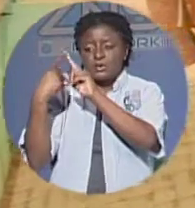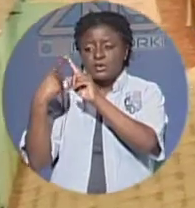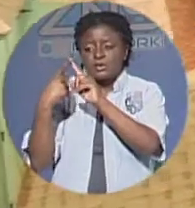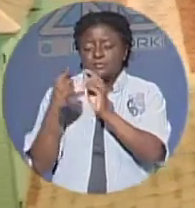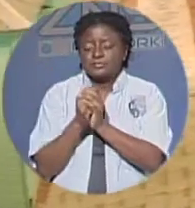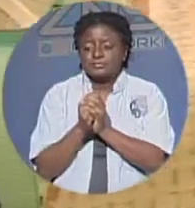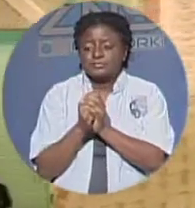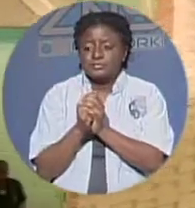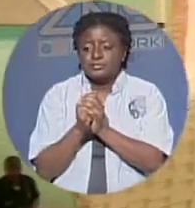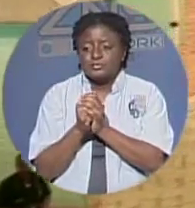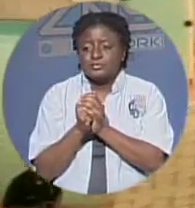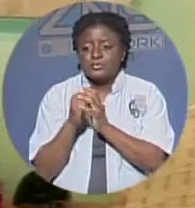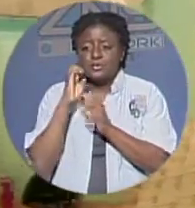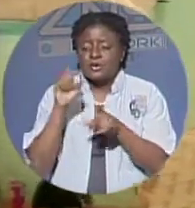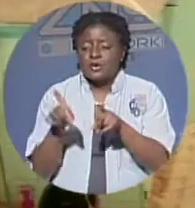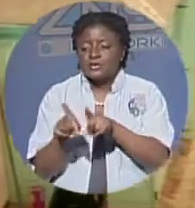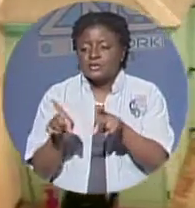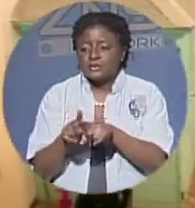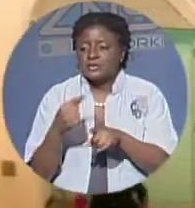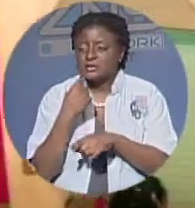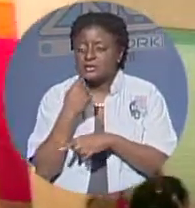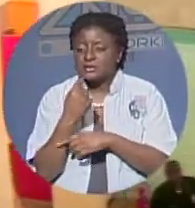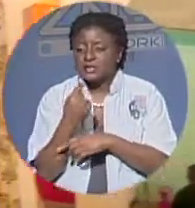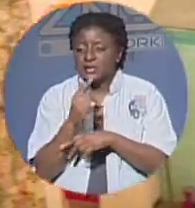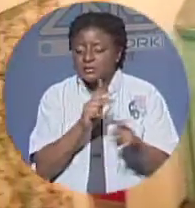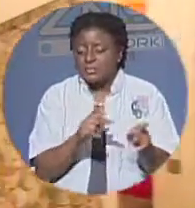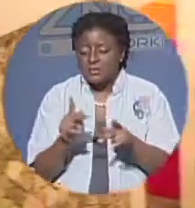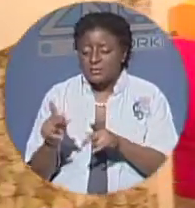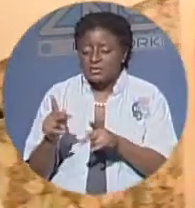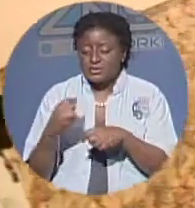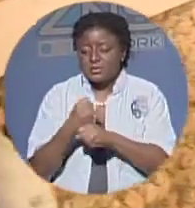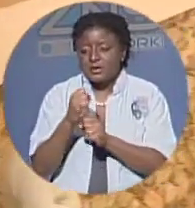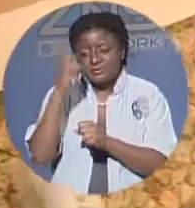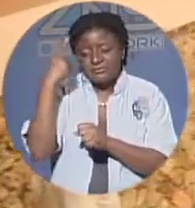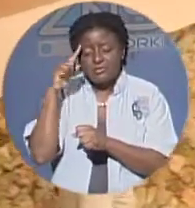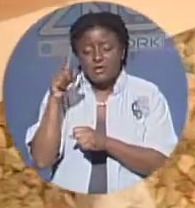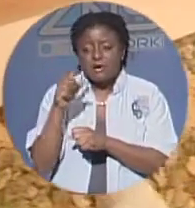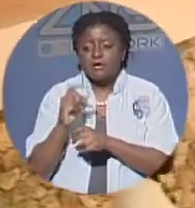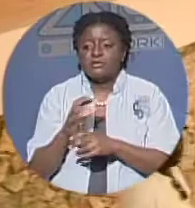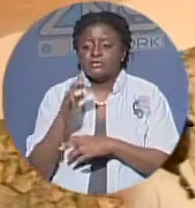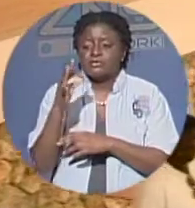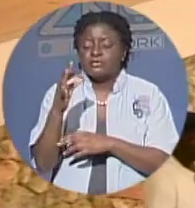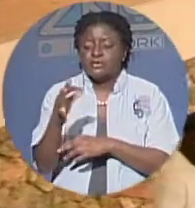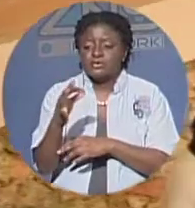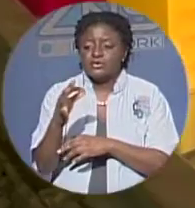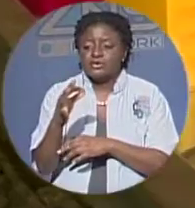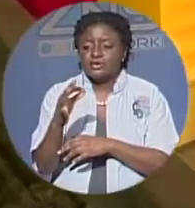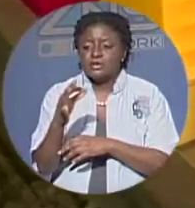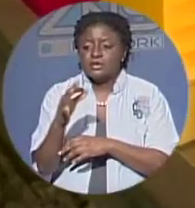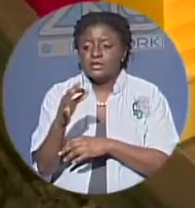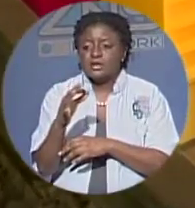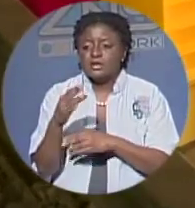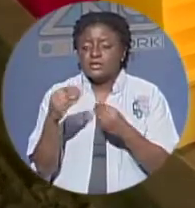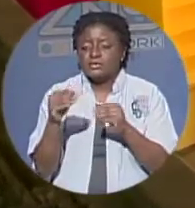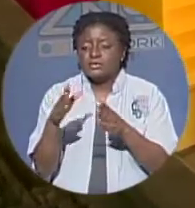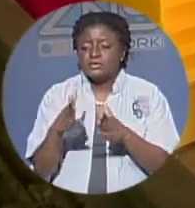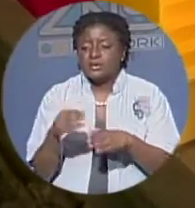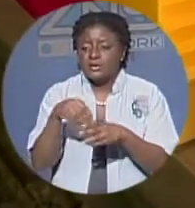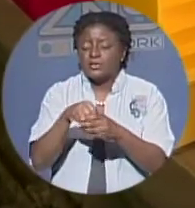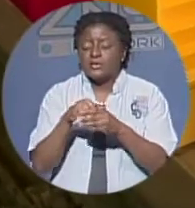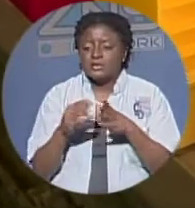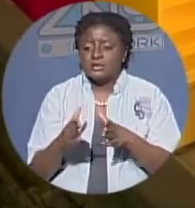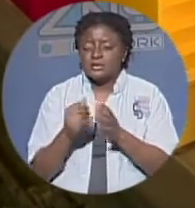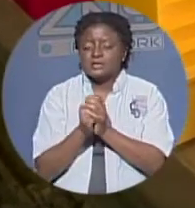made for future generations of straw vendors in the event of death or retirement also contributing to the bill was killarney mp and health